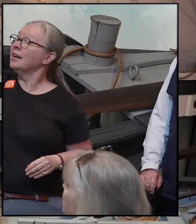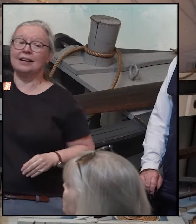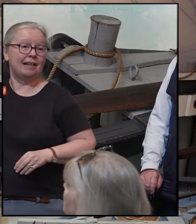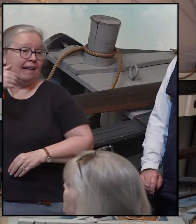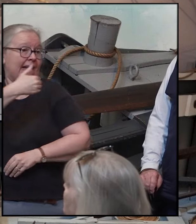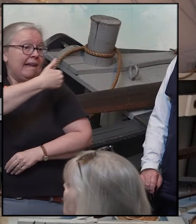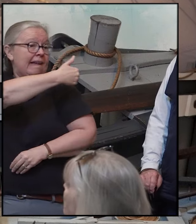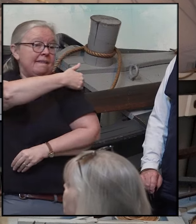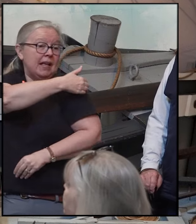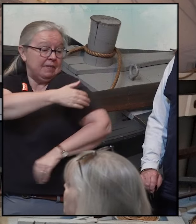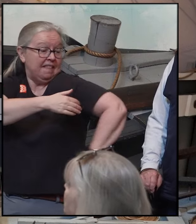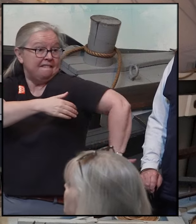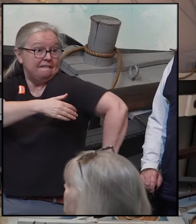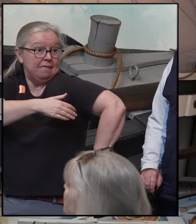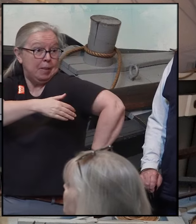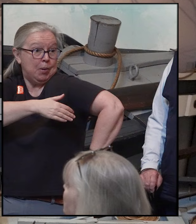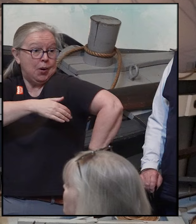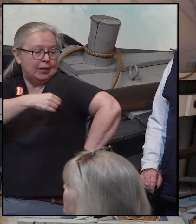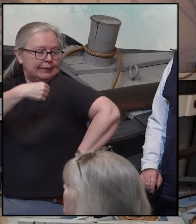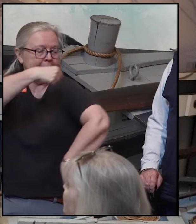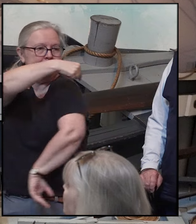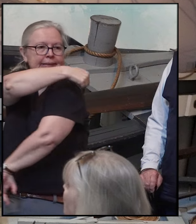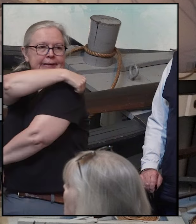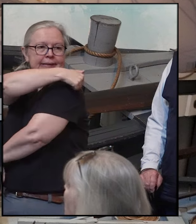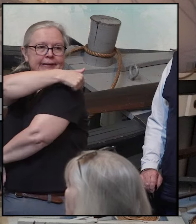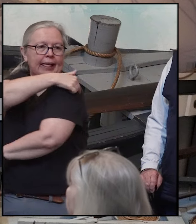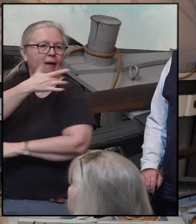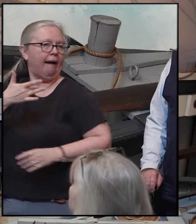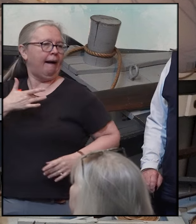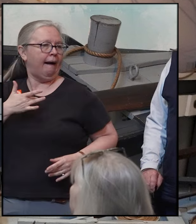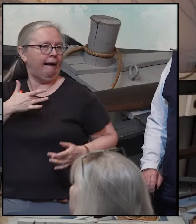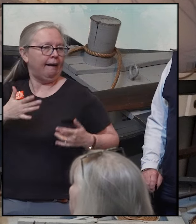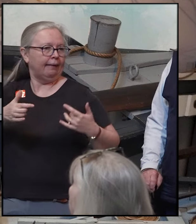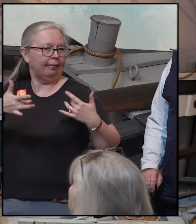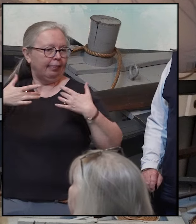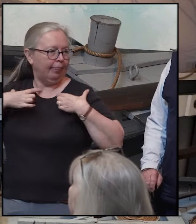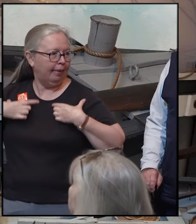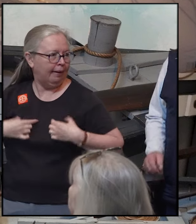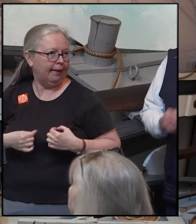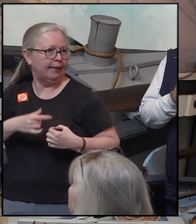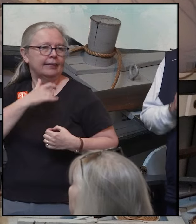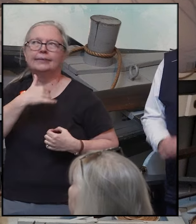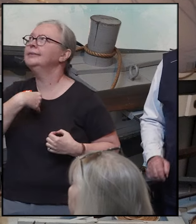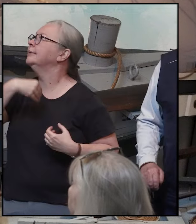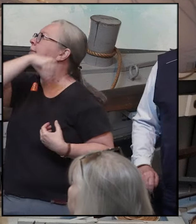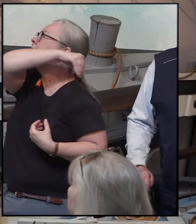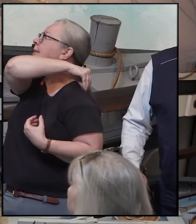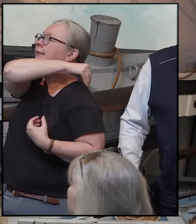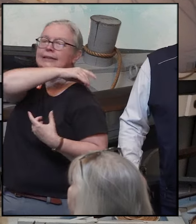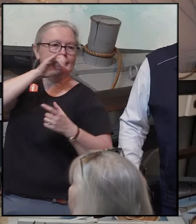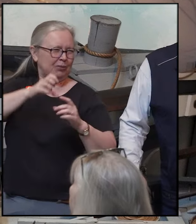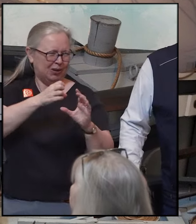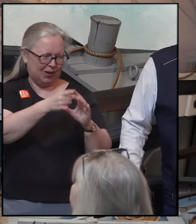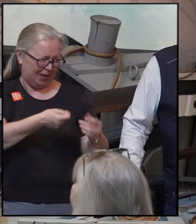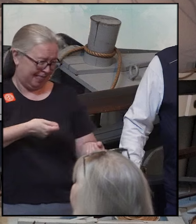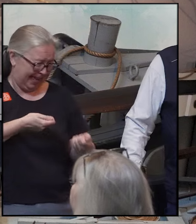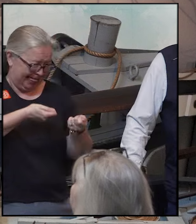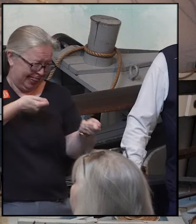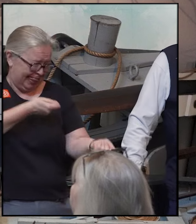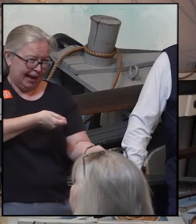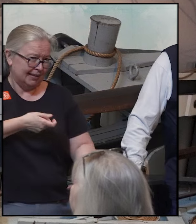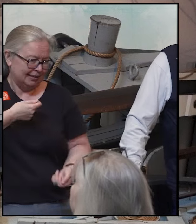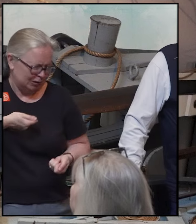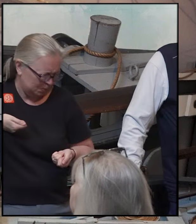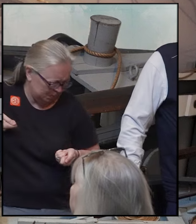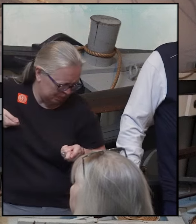behind this flipper is where his vital organs are. He's going to take that lance. He's going to go at that poor whale